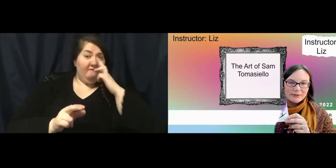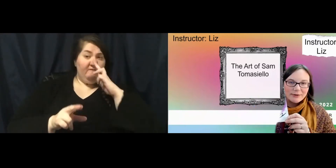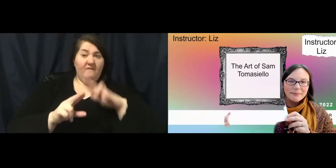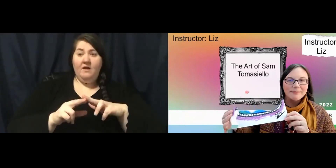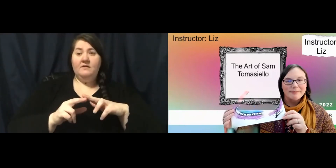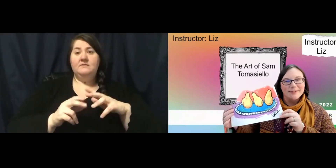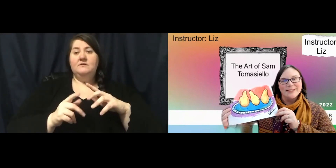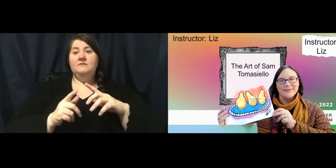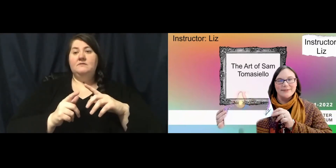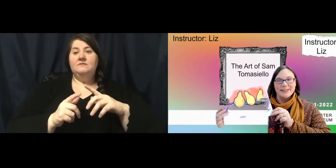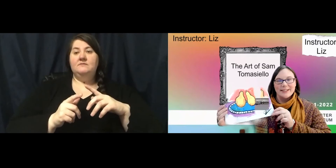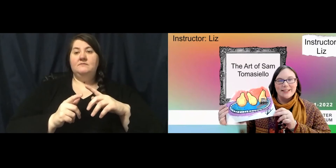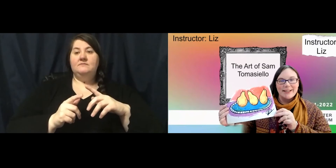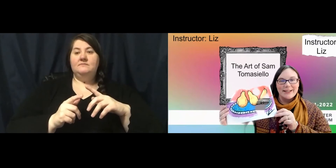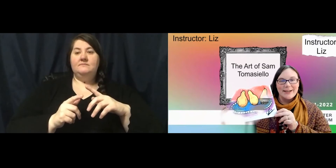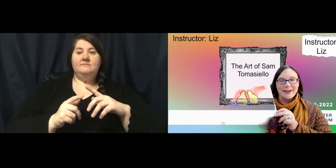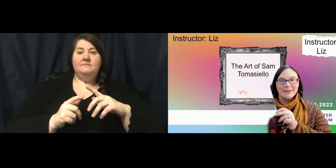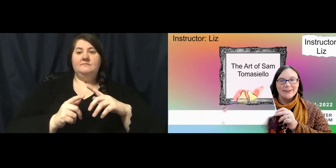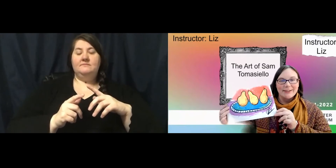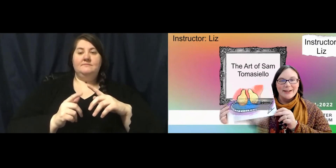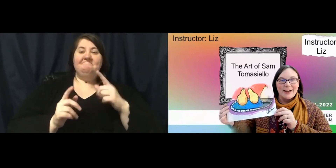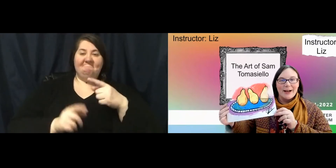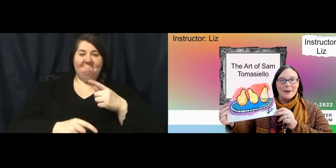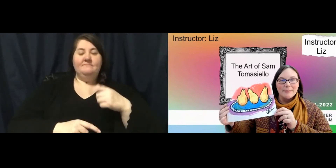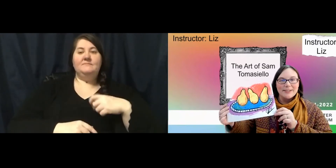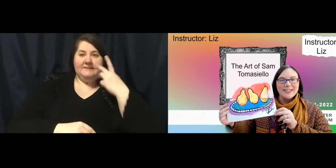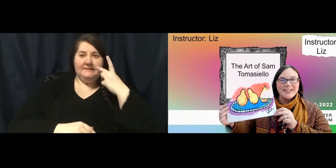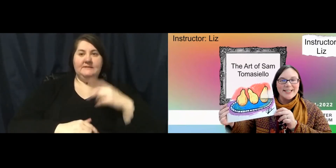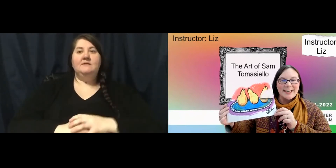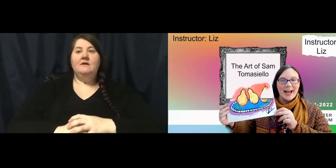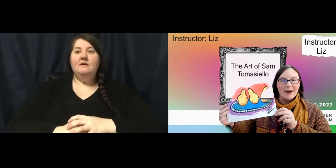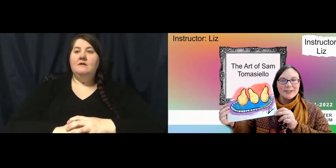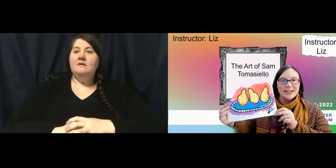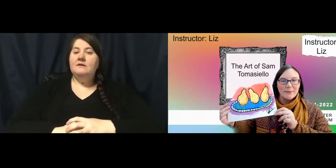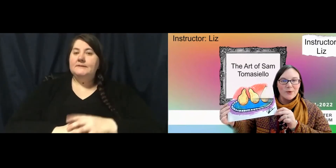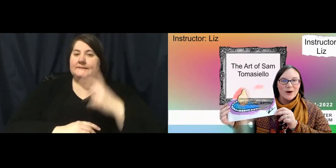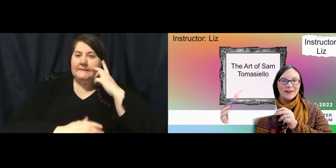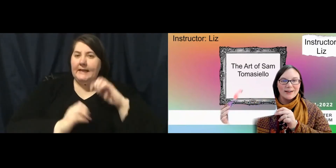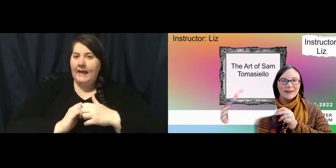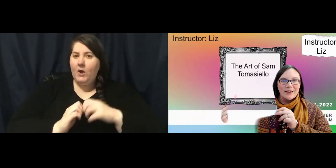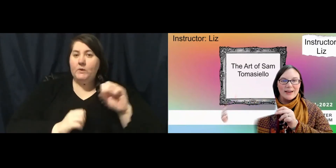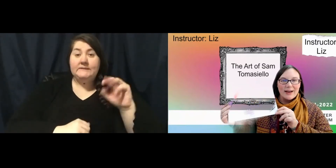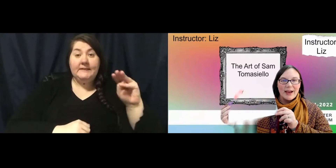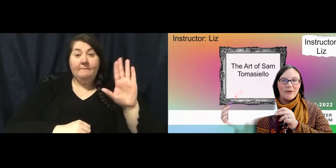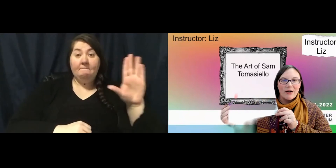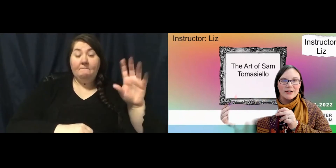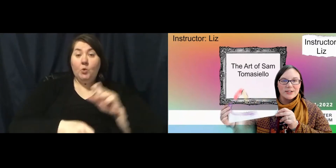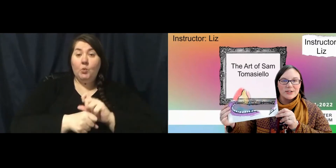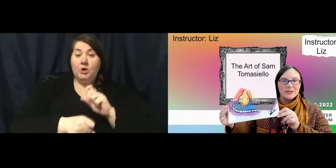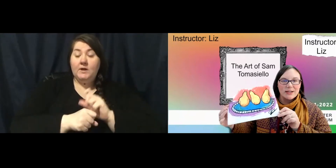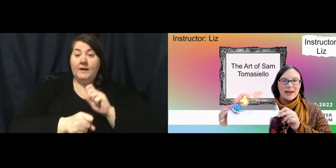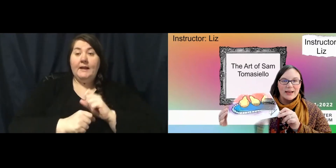sort of, there we go. To see how SAM would work and how